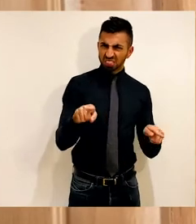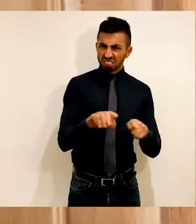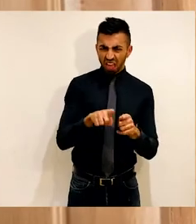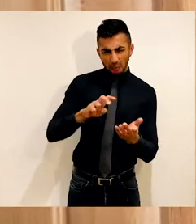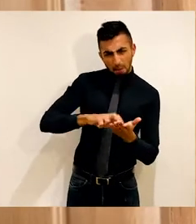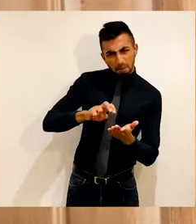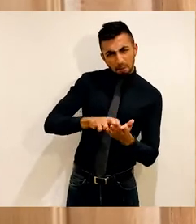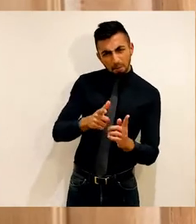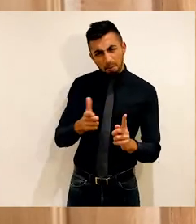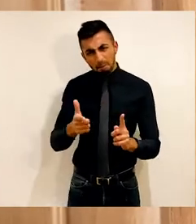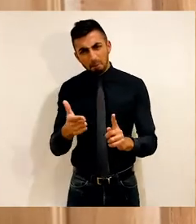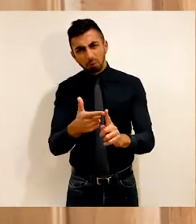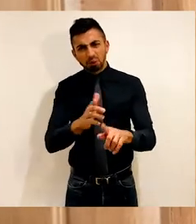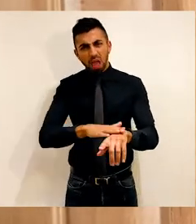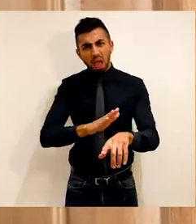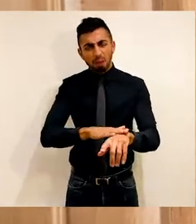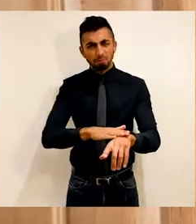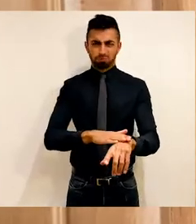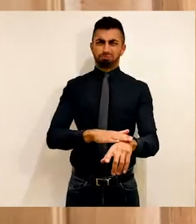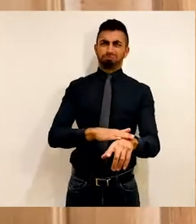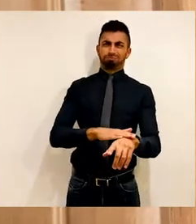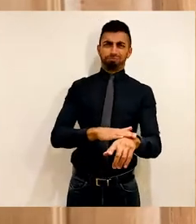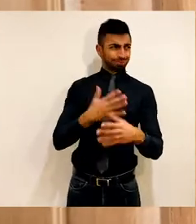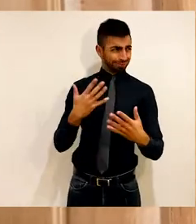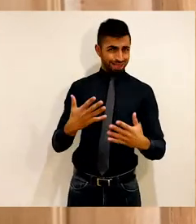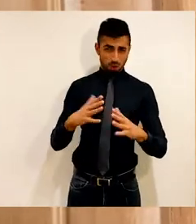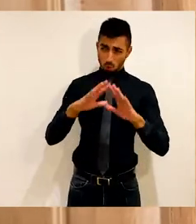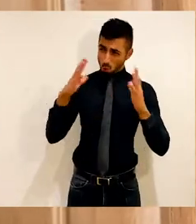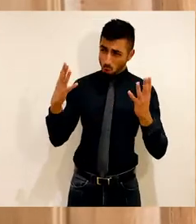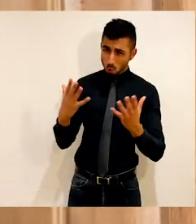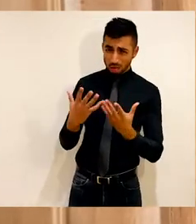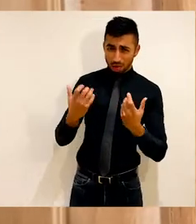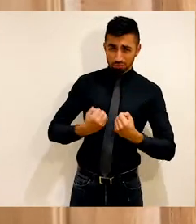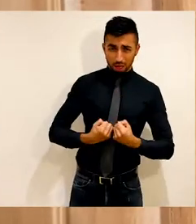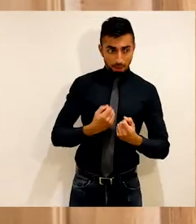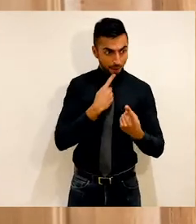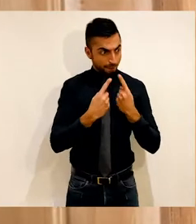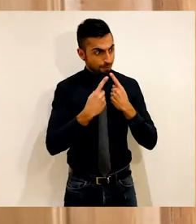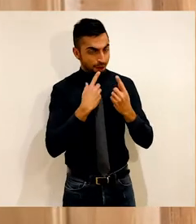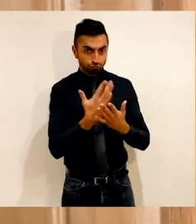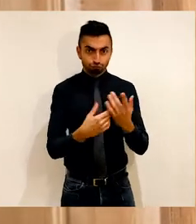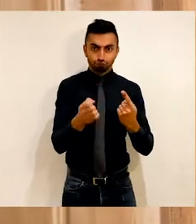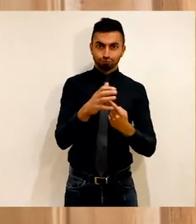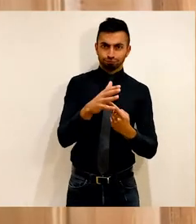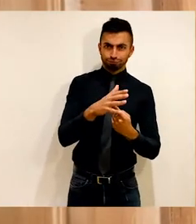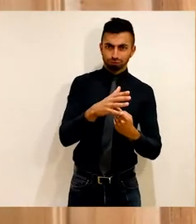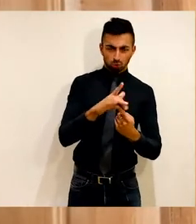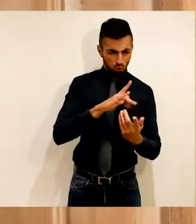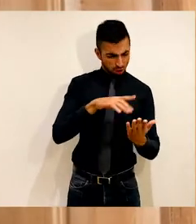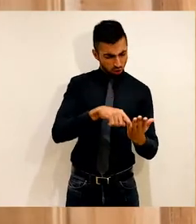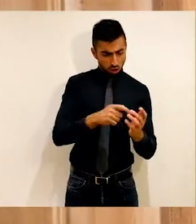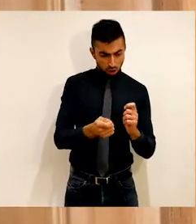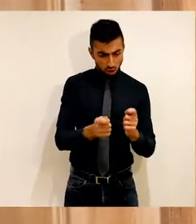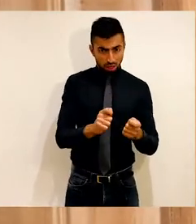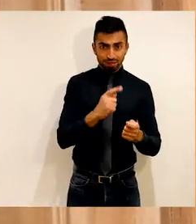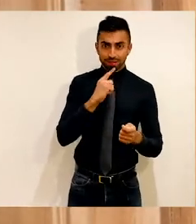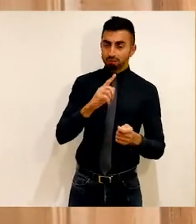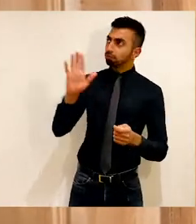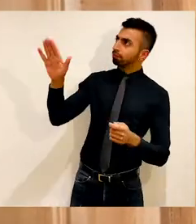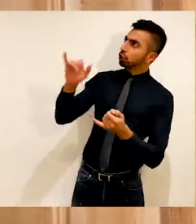In a data-centric era, why are they not using that information to amend the algorithm and say, hey, Sinead,